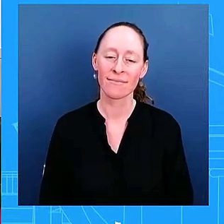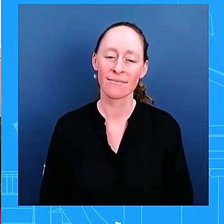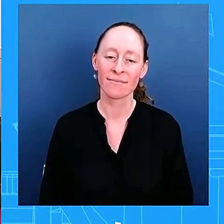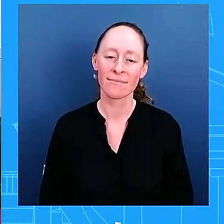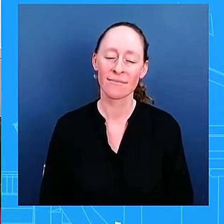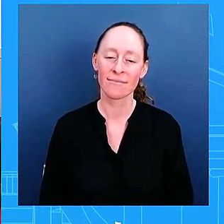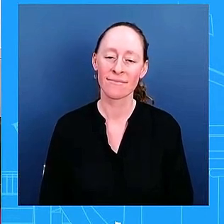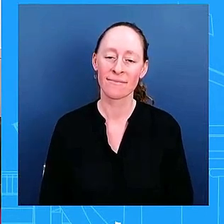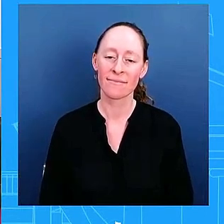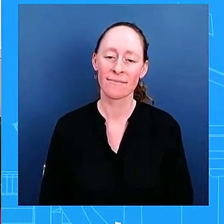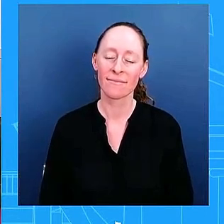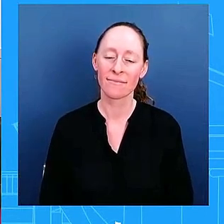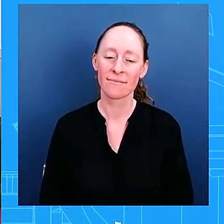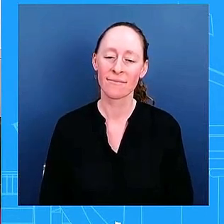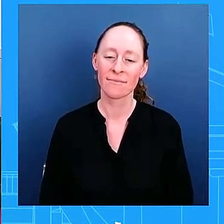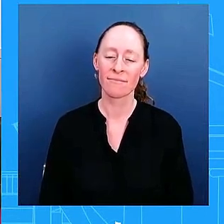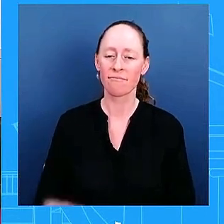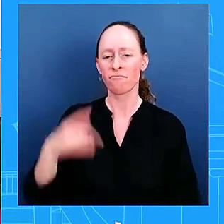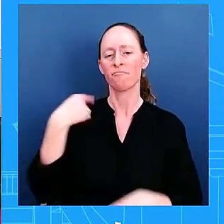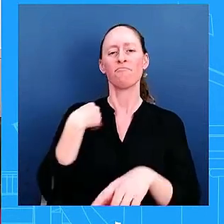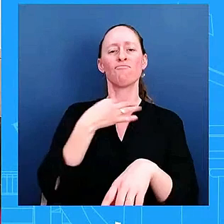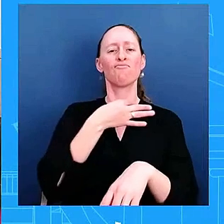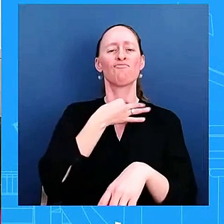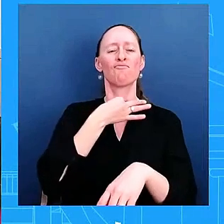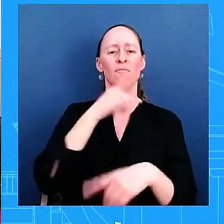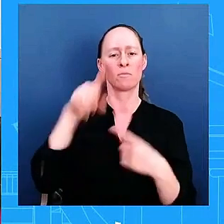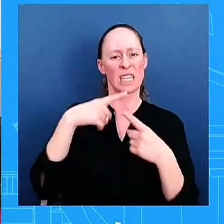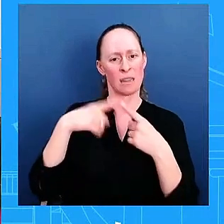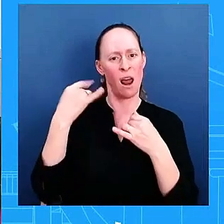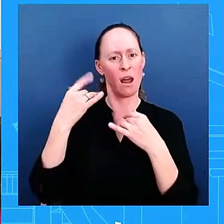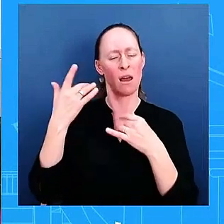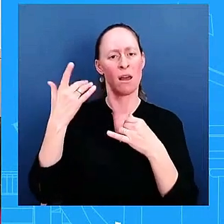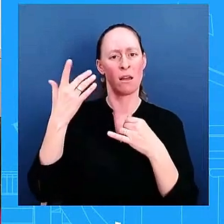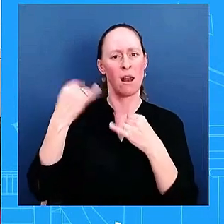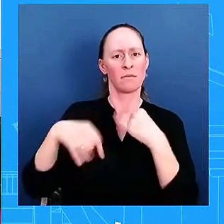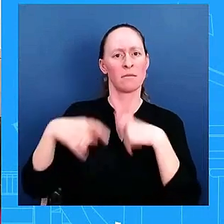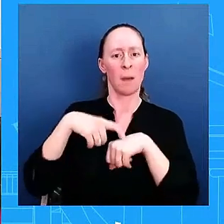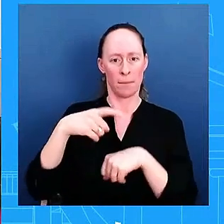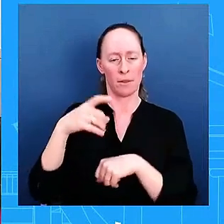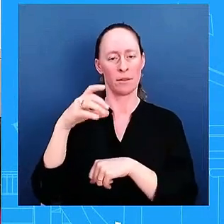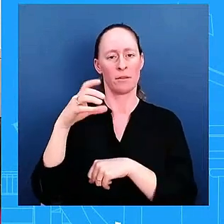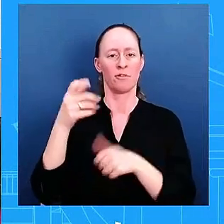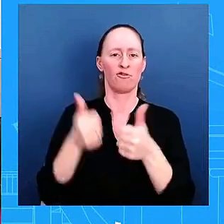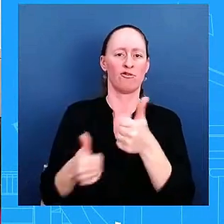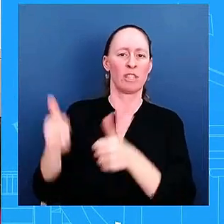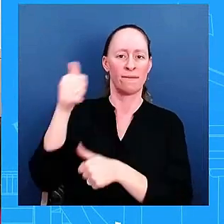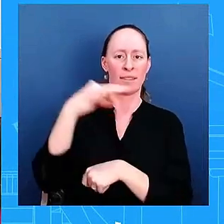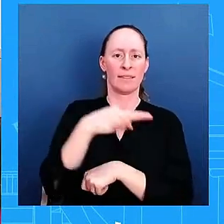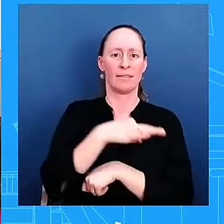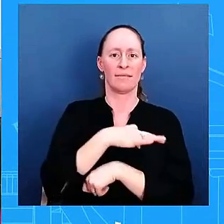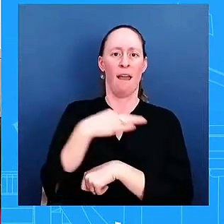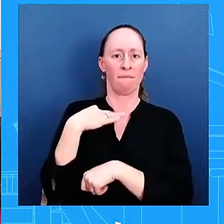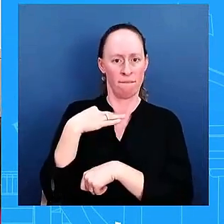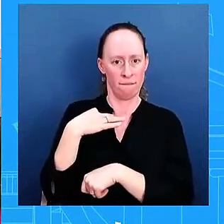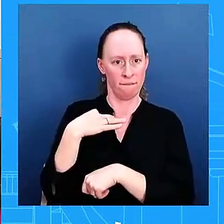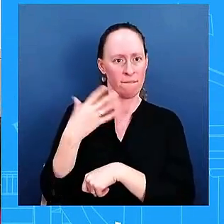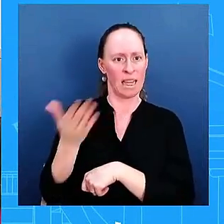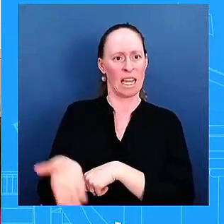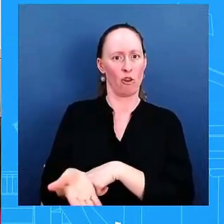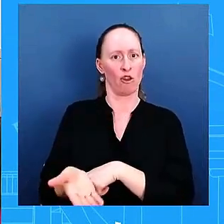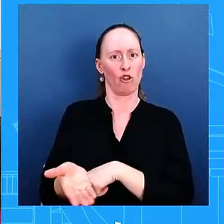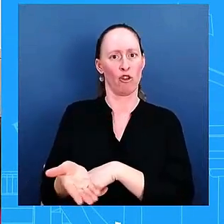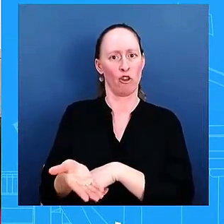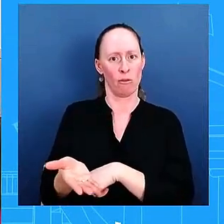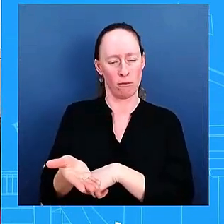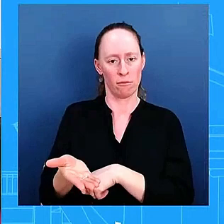time that jeff signs and the group of people working on the transition met with representatives from both campaigns um can you provide an update on where you